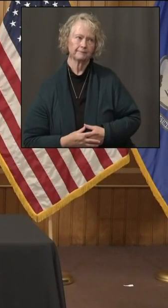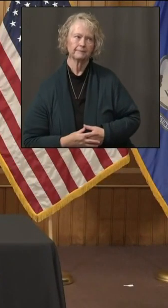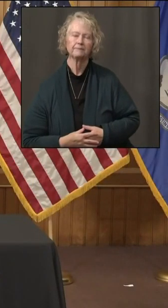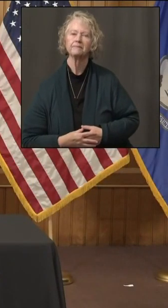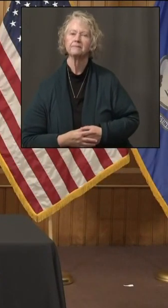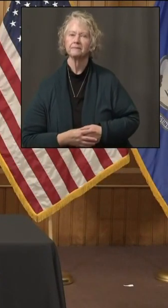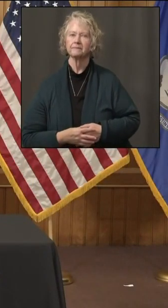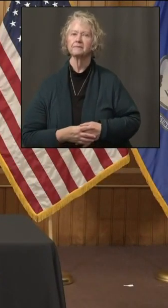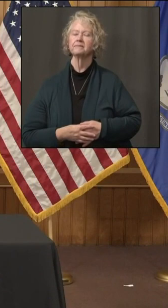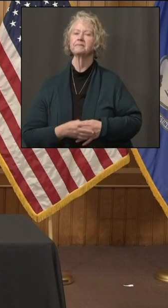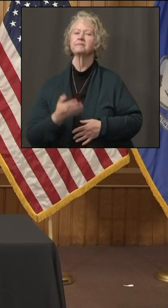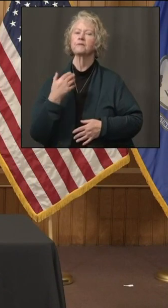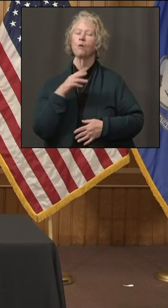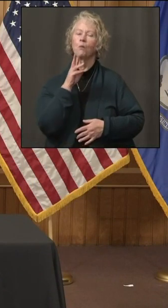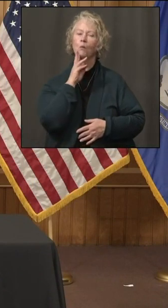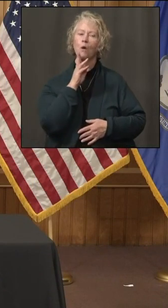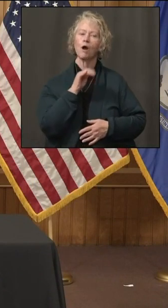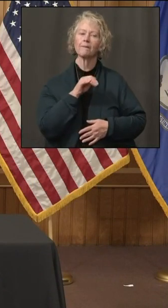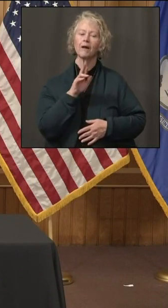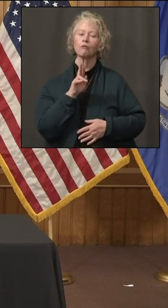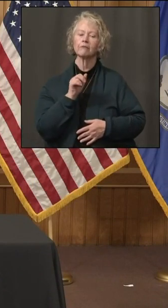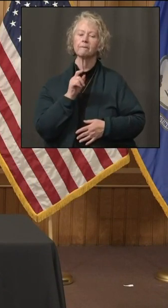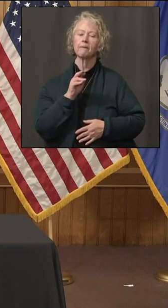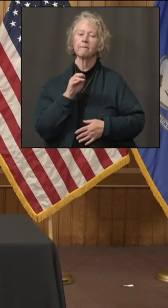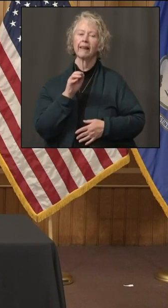All right. Thank you. Waterbury, Republican American.